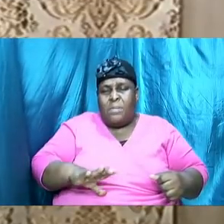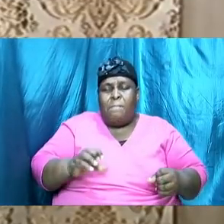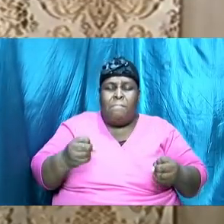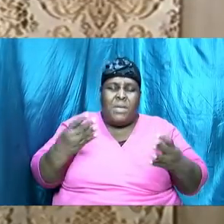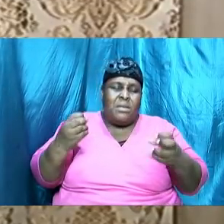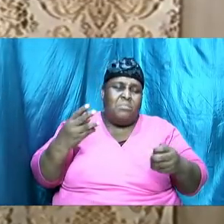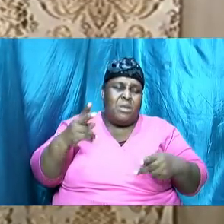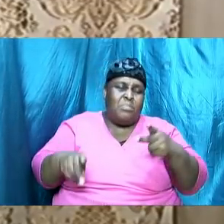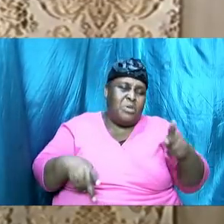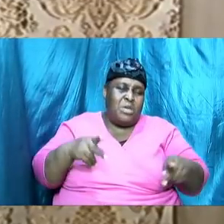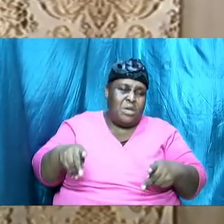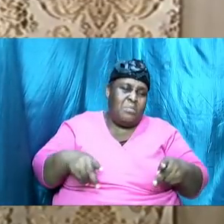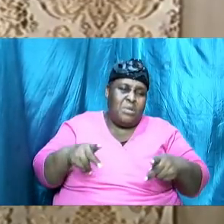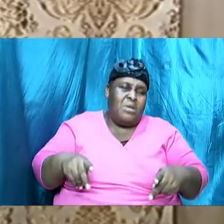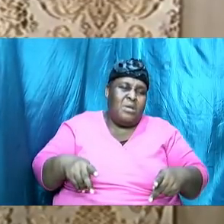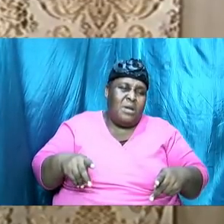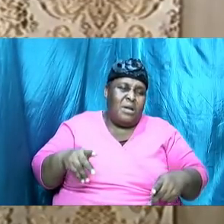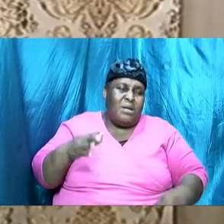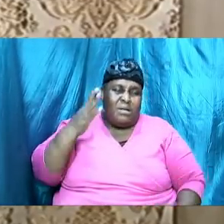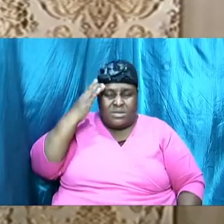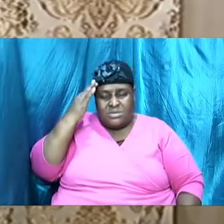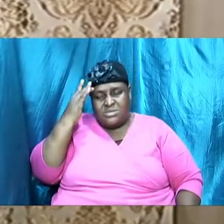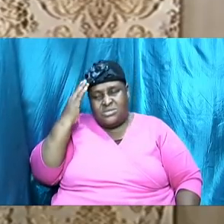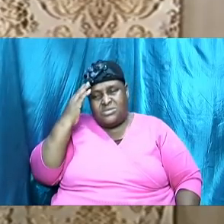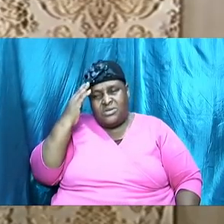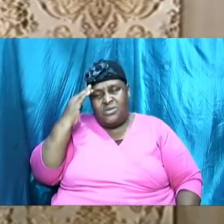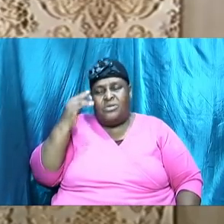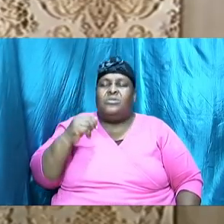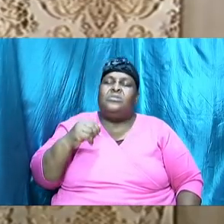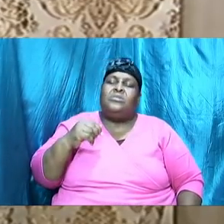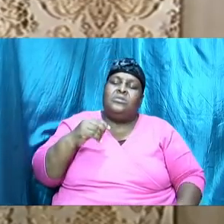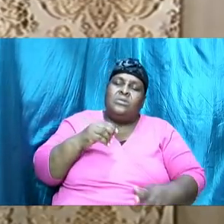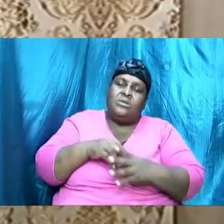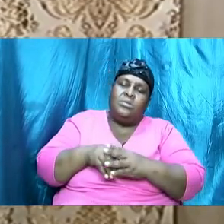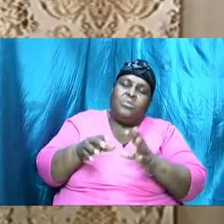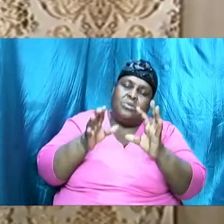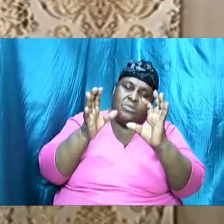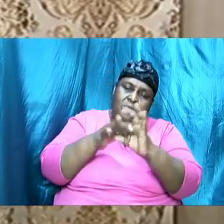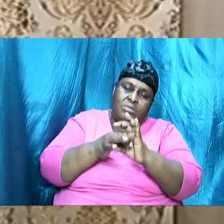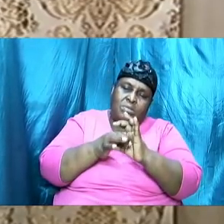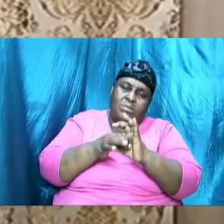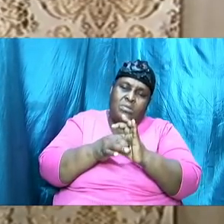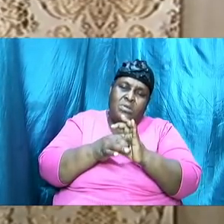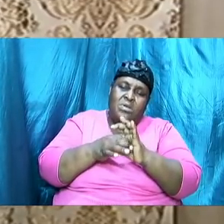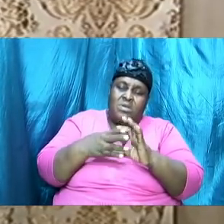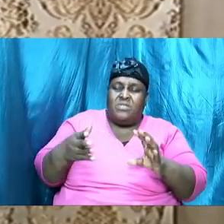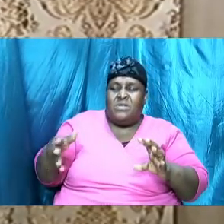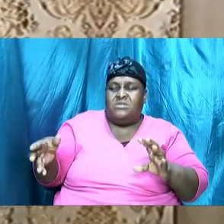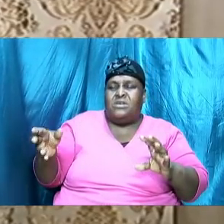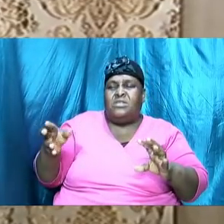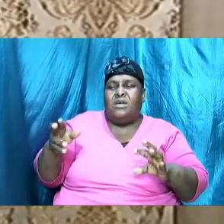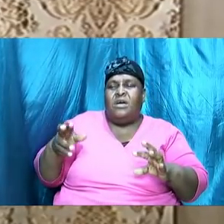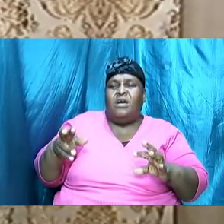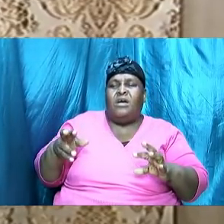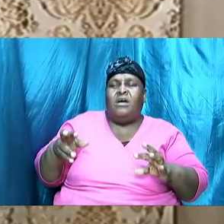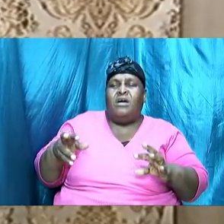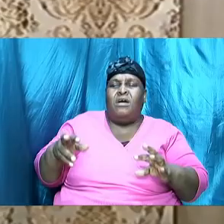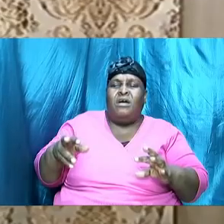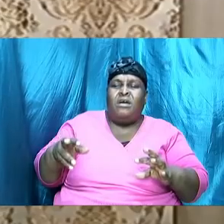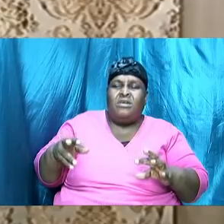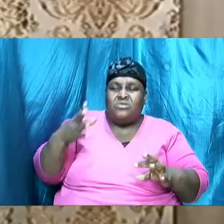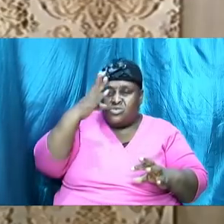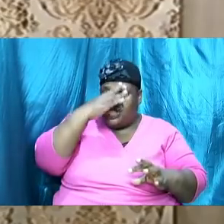church about relationships there are things that were foreign to us within the body of Christ